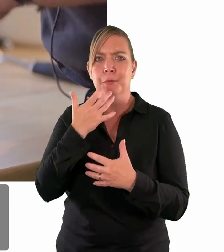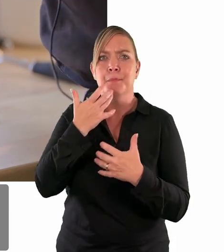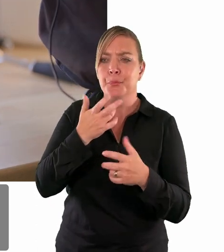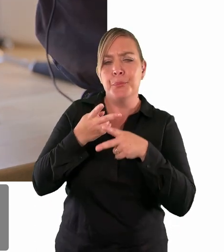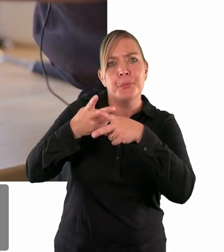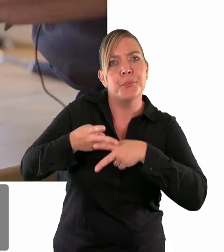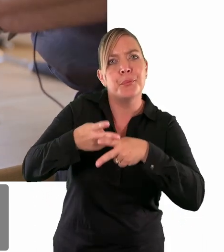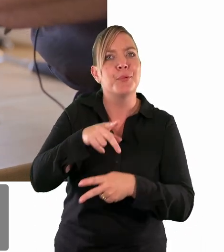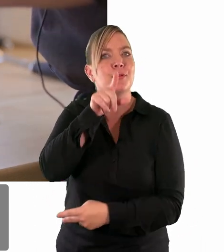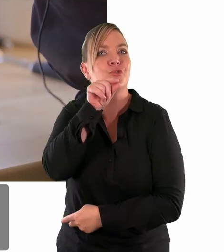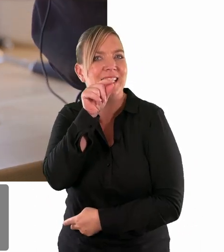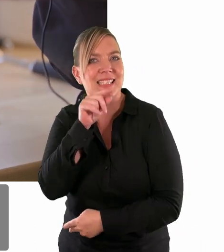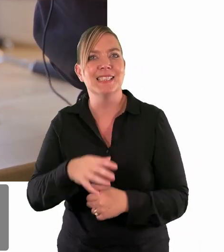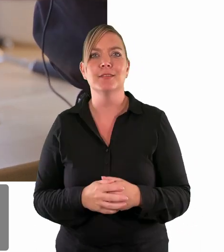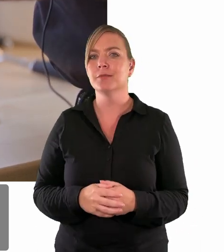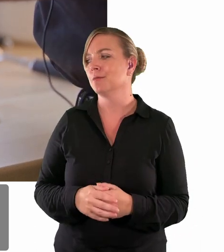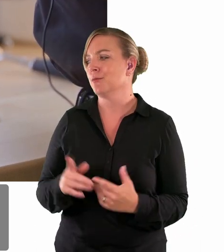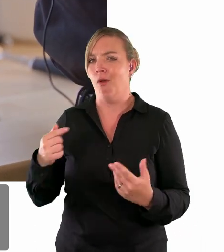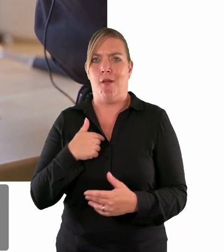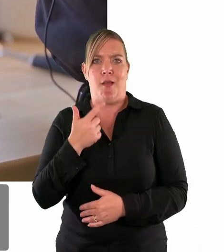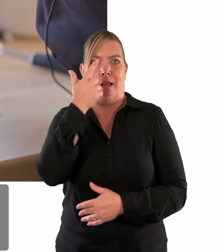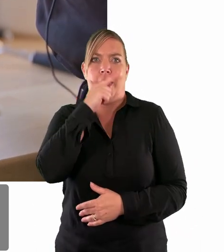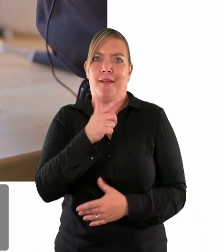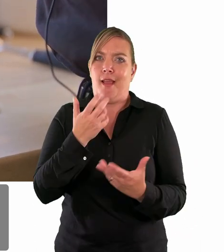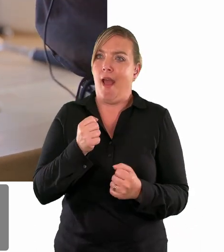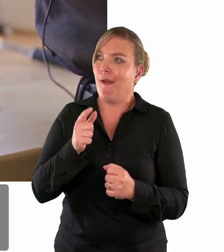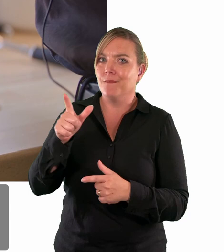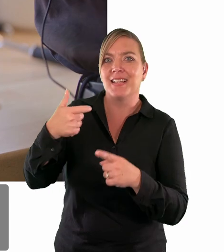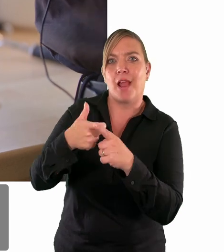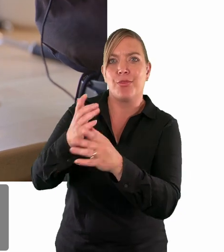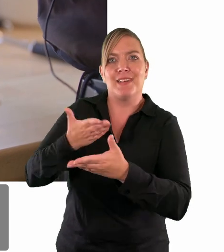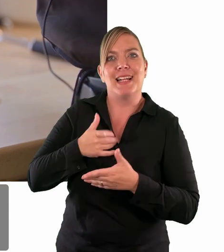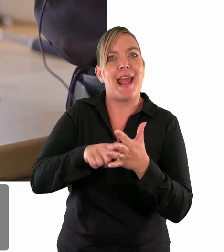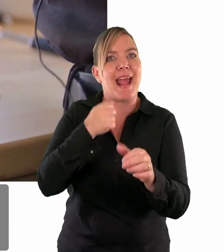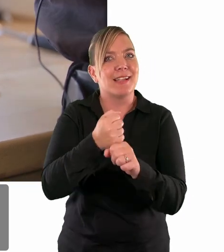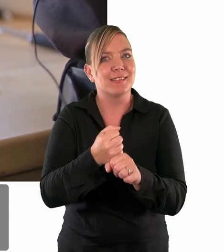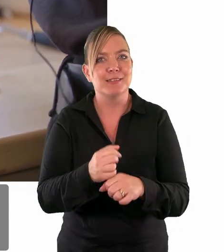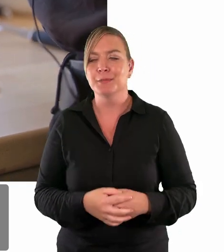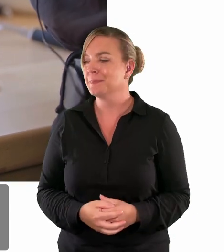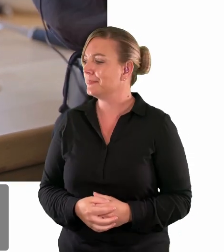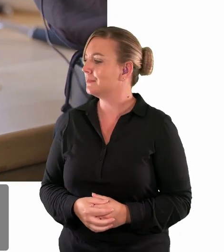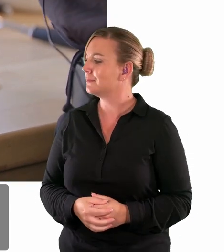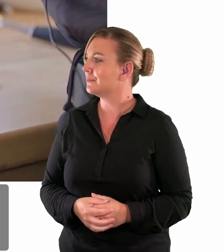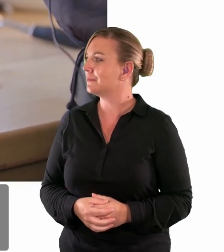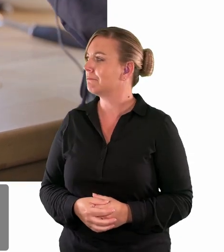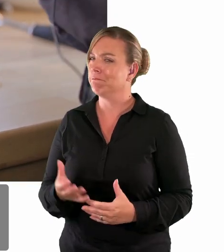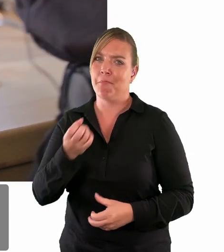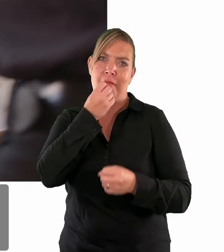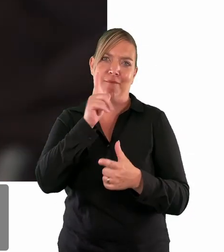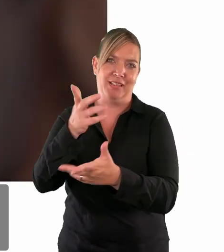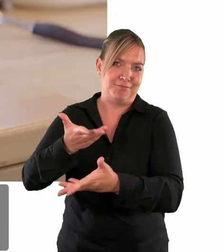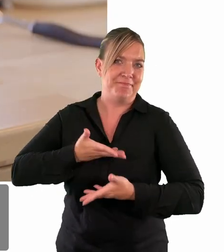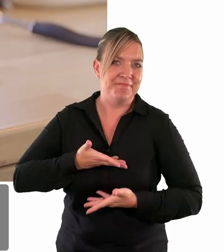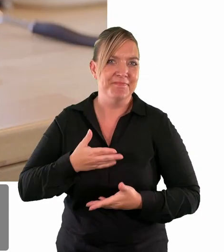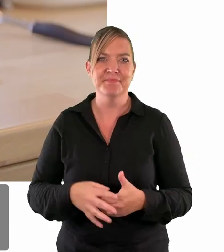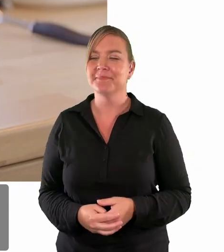chickens so we have the advantage here in the deanery of being able to use Catherine's eggs so that's